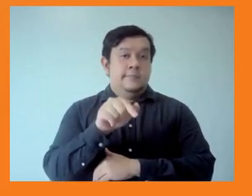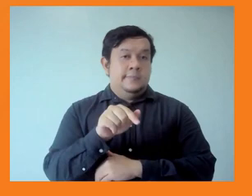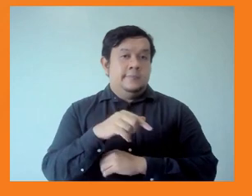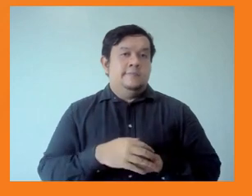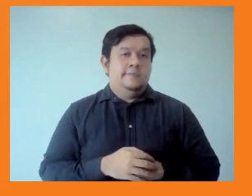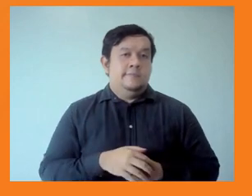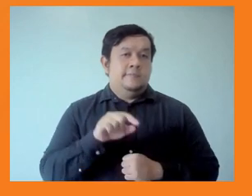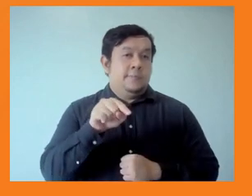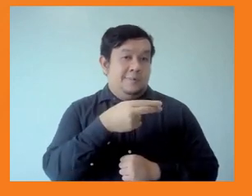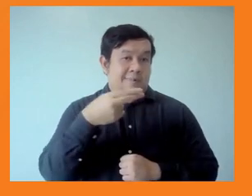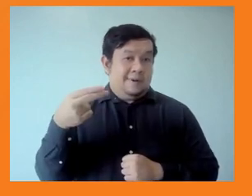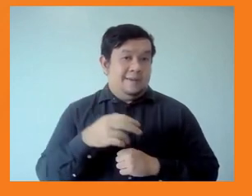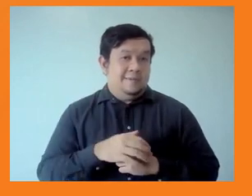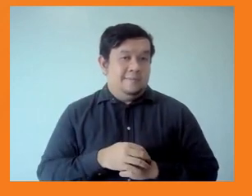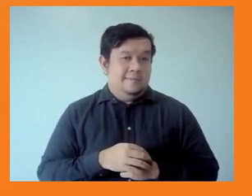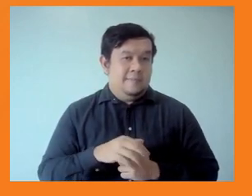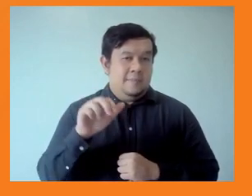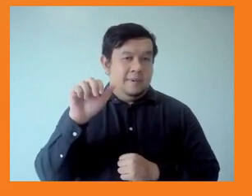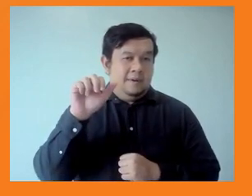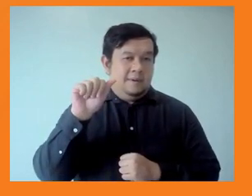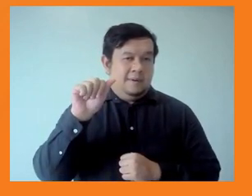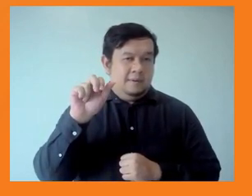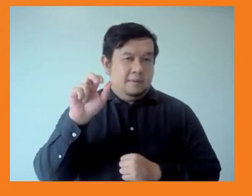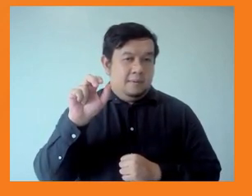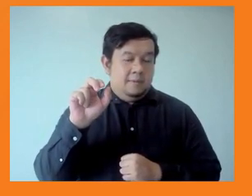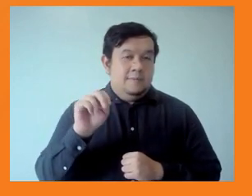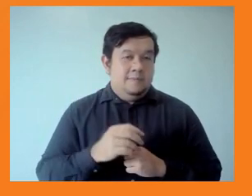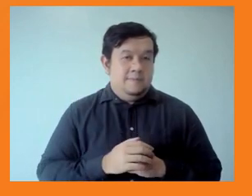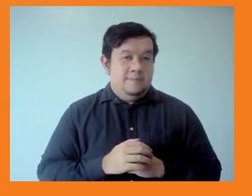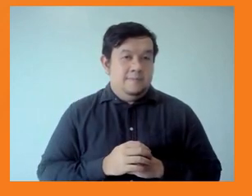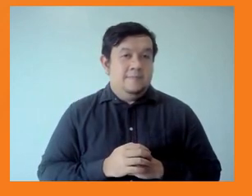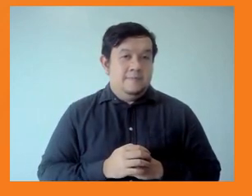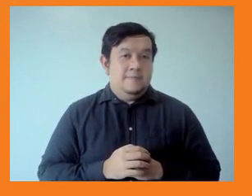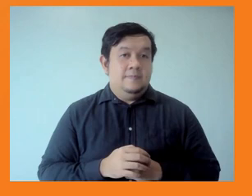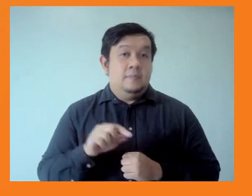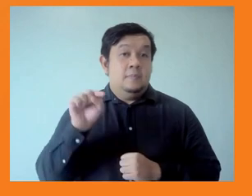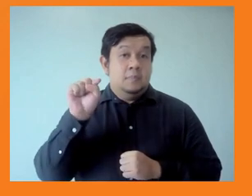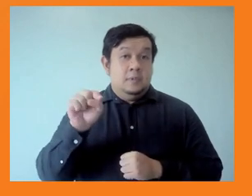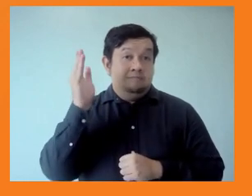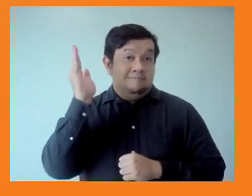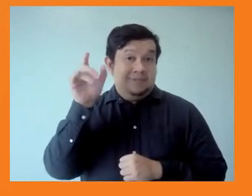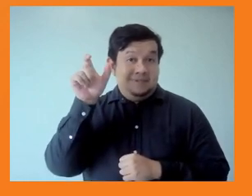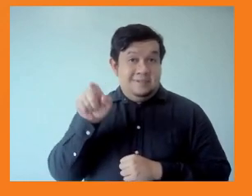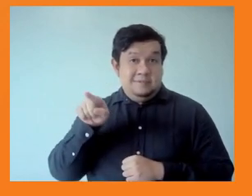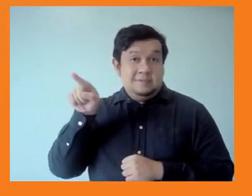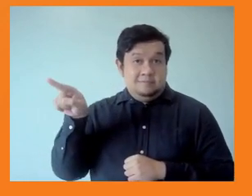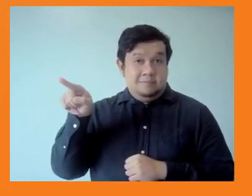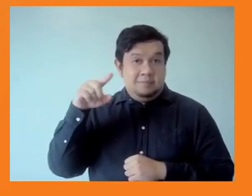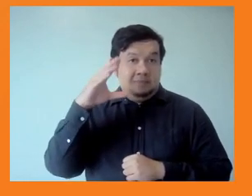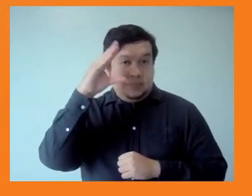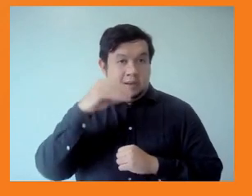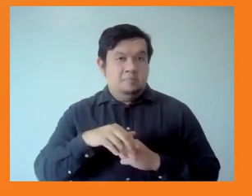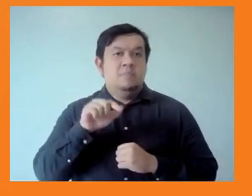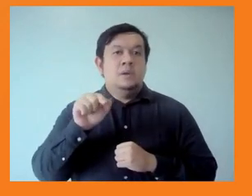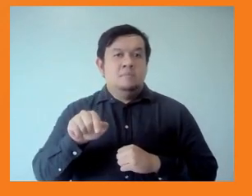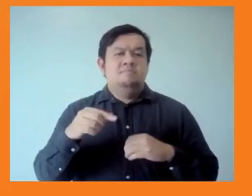Nations. And he basically, in his opening remarks, says, inequalities are actually exploding. Our planet is burning.